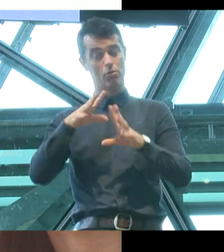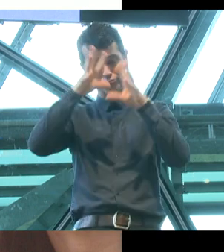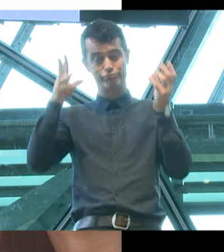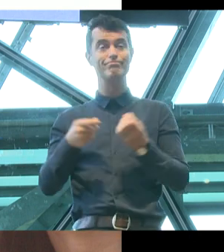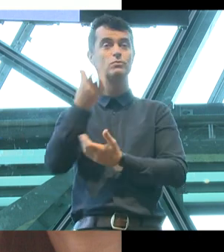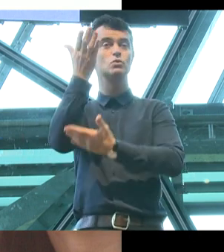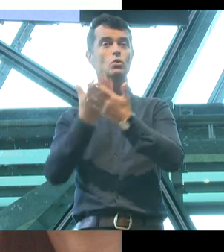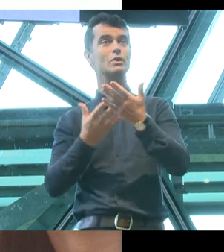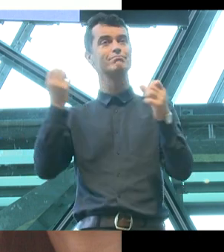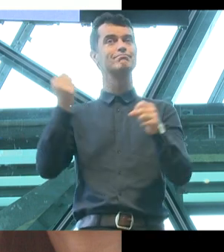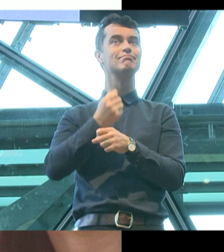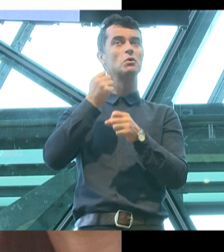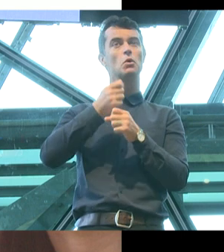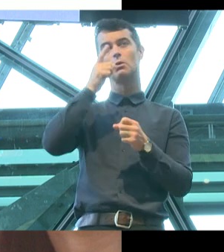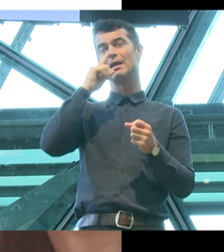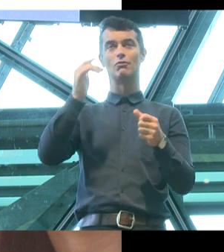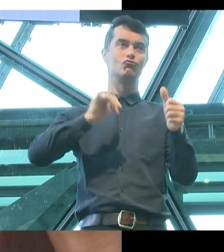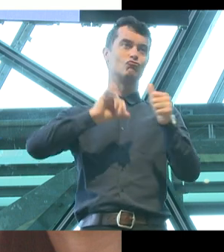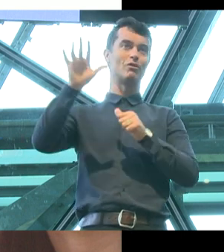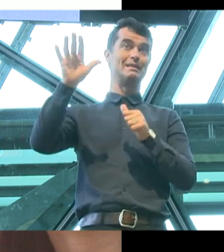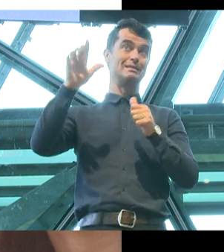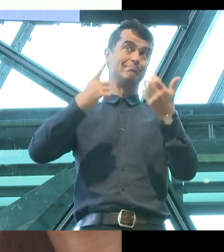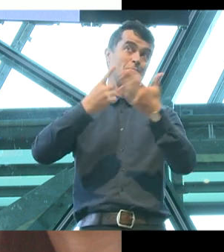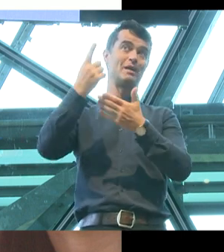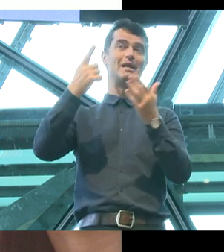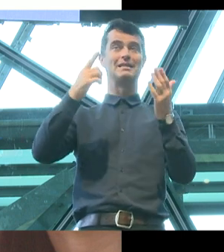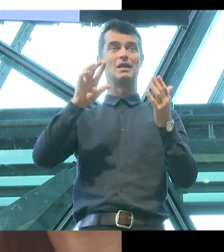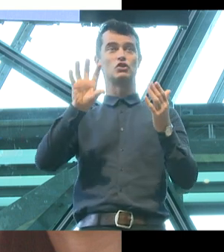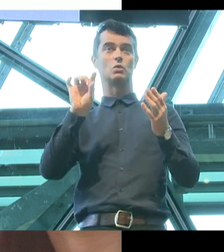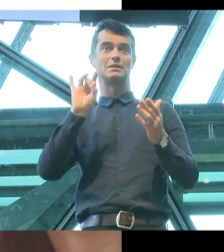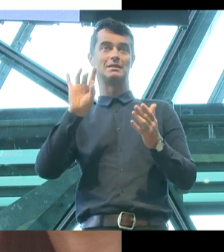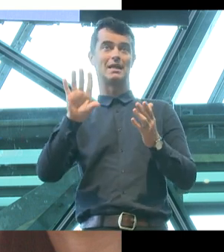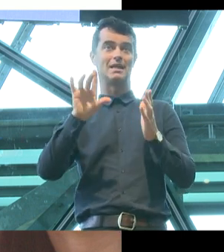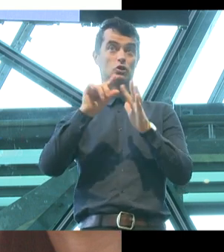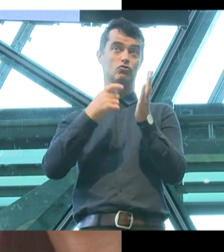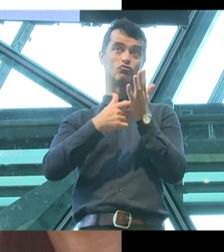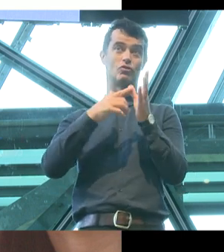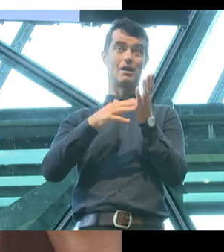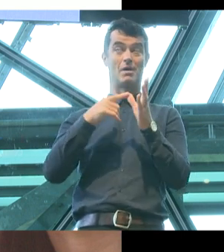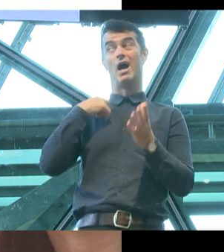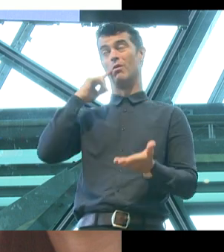what I guess could have been the cast of a great upcoming network teen drama I would absolutely watch.